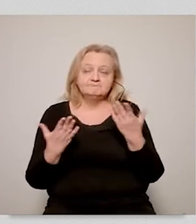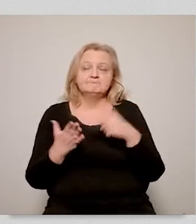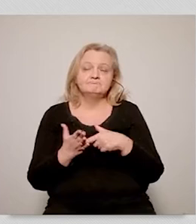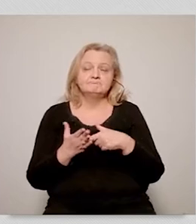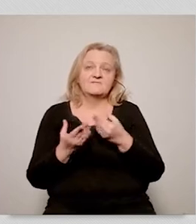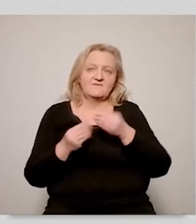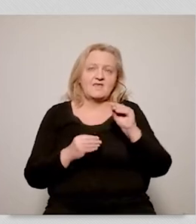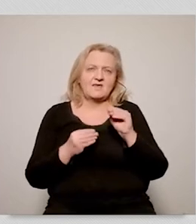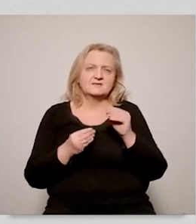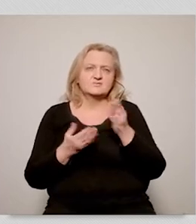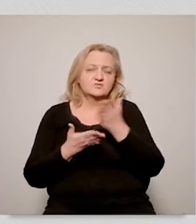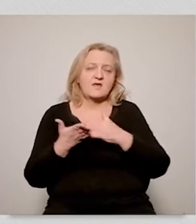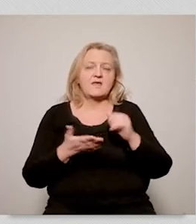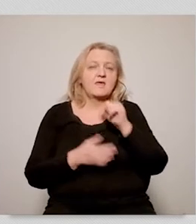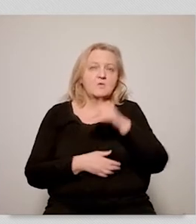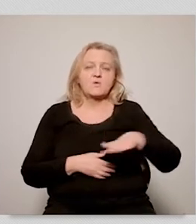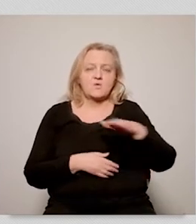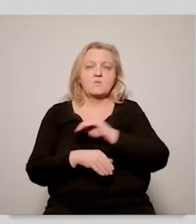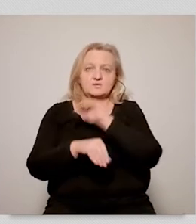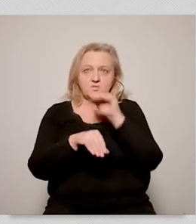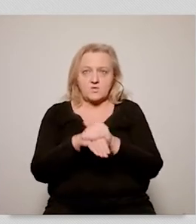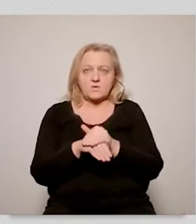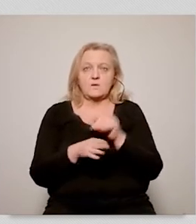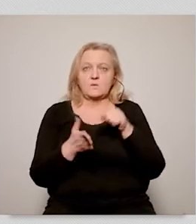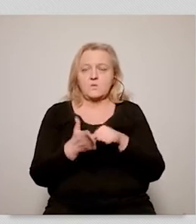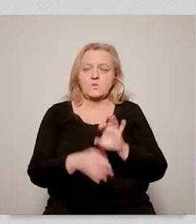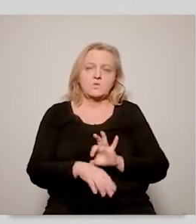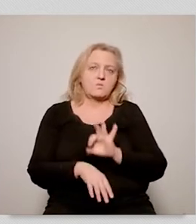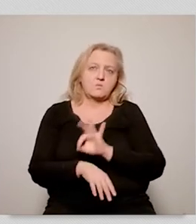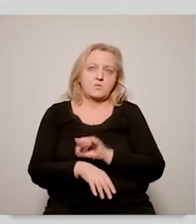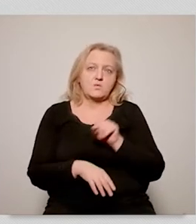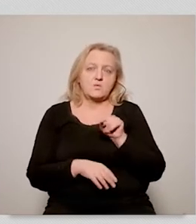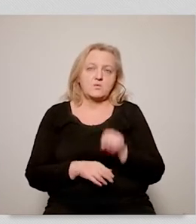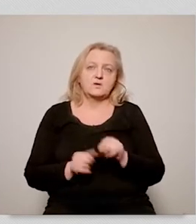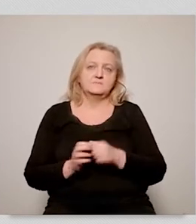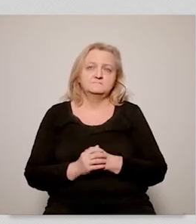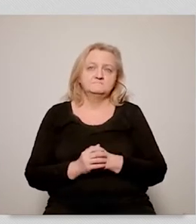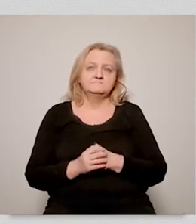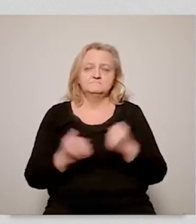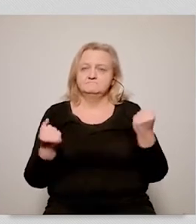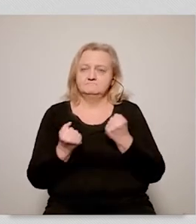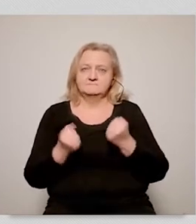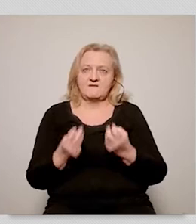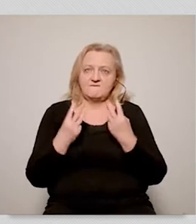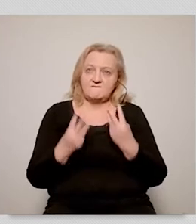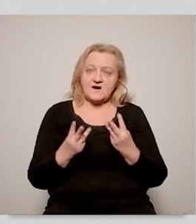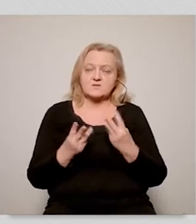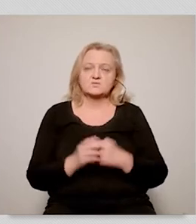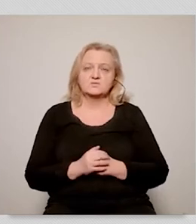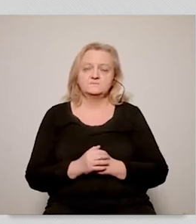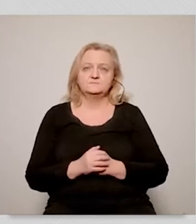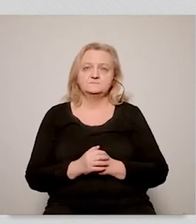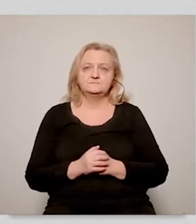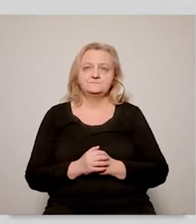And I think that in many countries in the European Union, we agree that it is a very